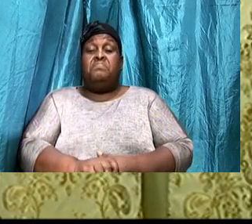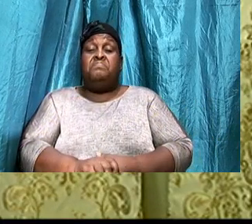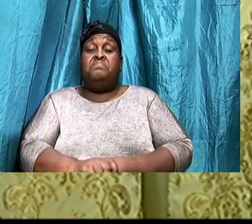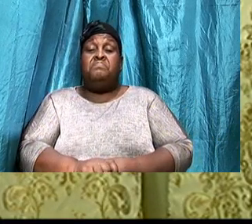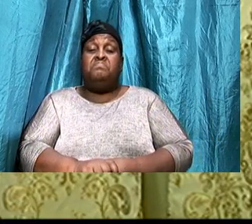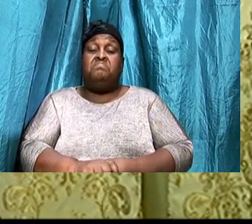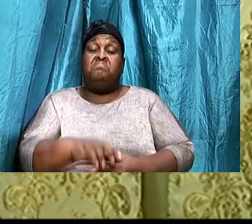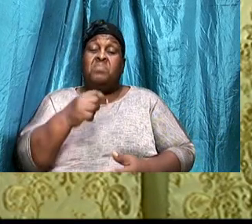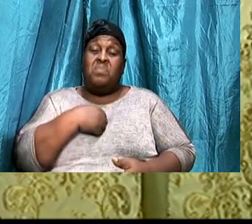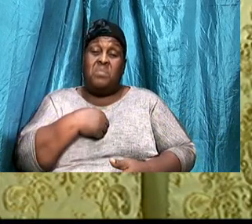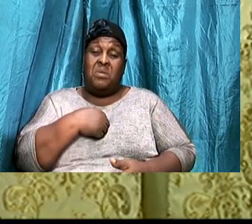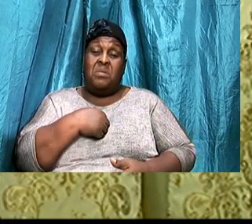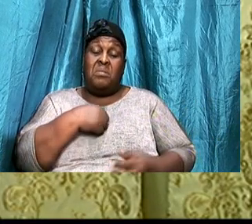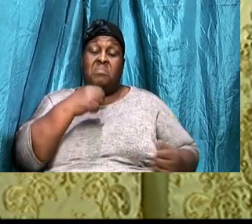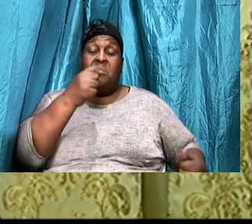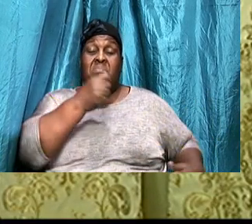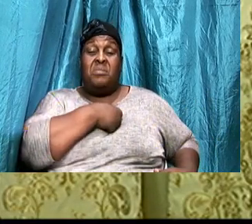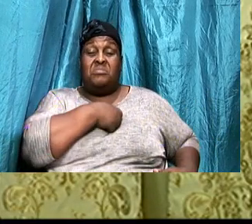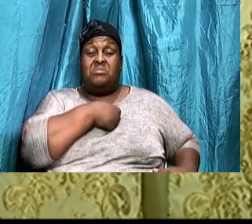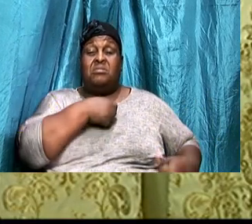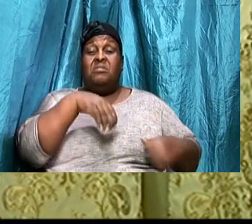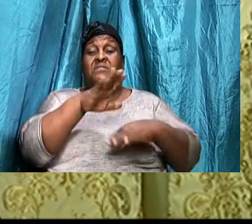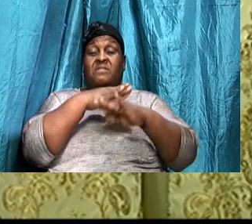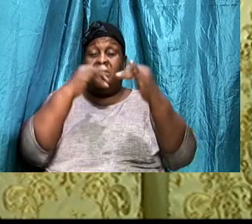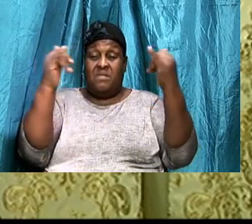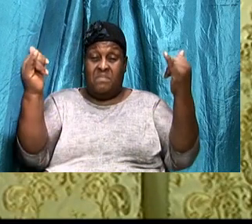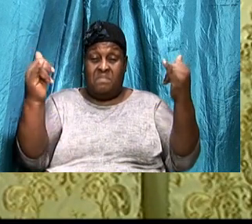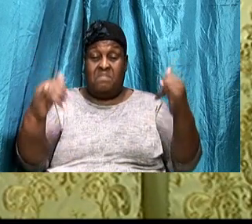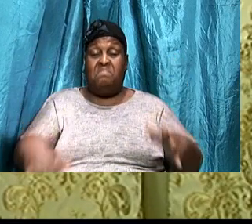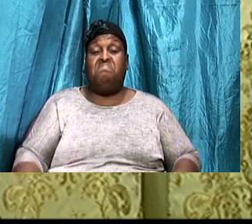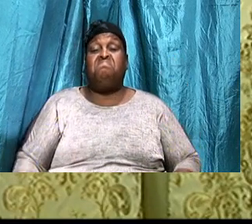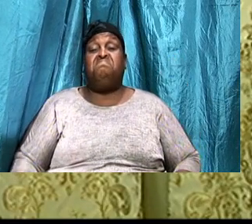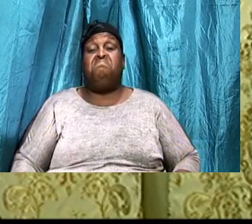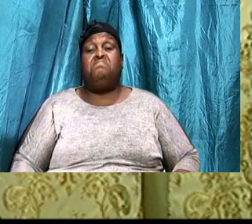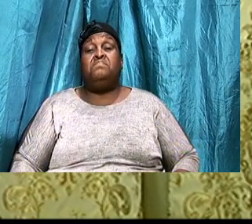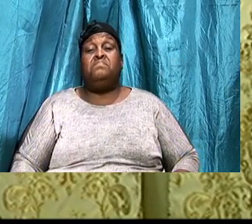I am an ambassador, Of heaven,